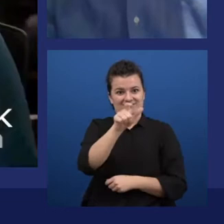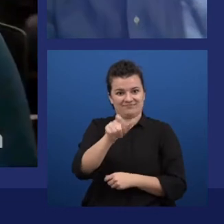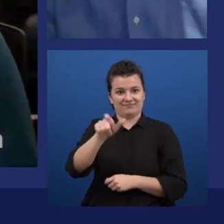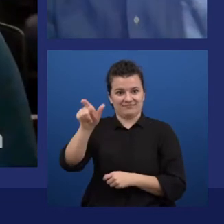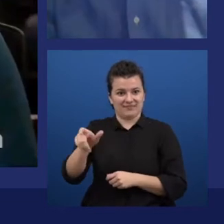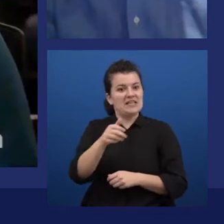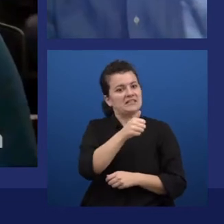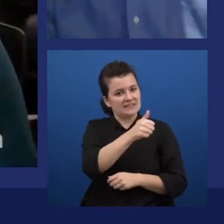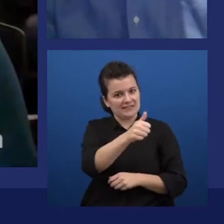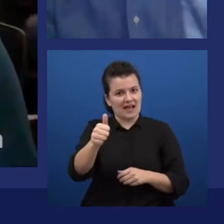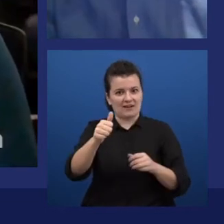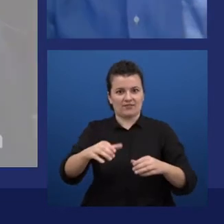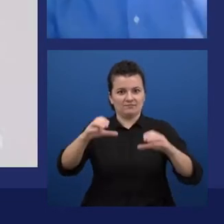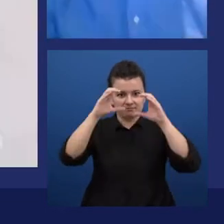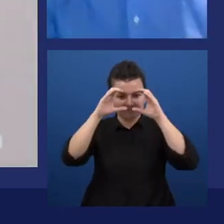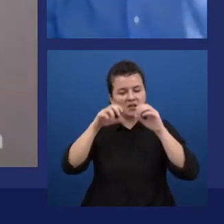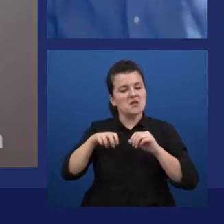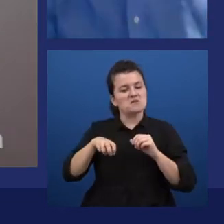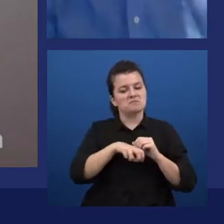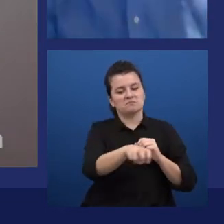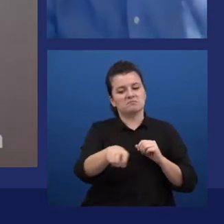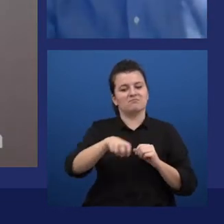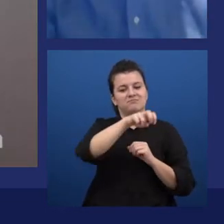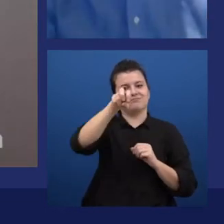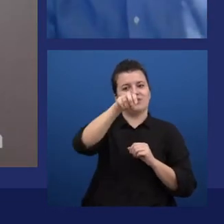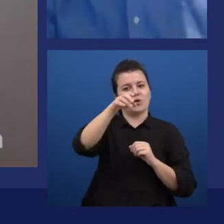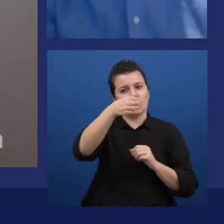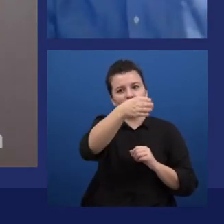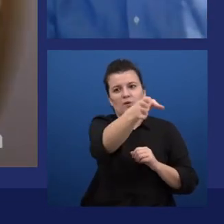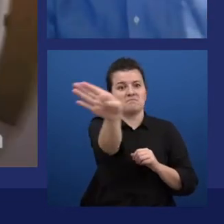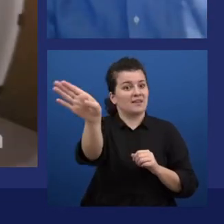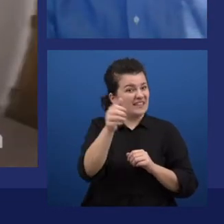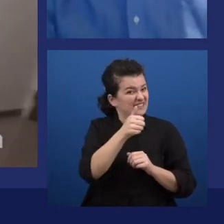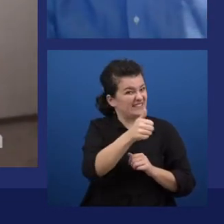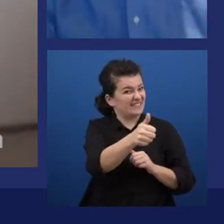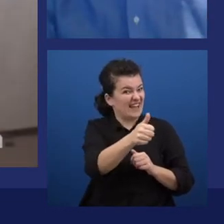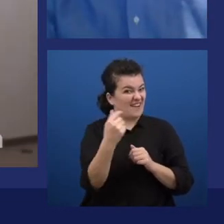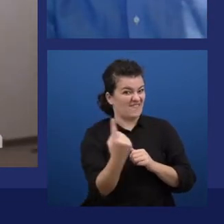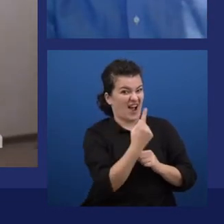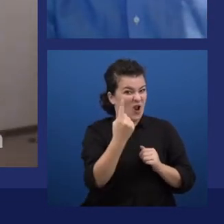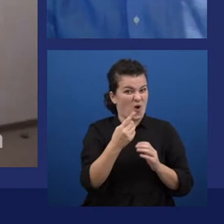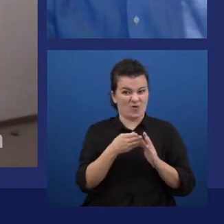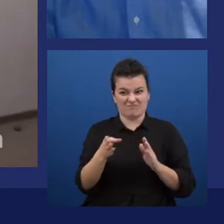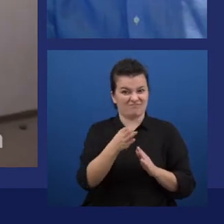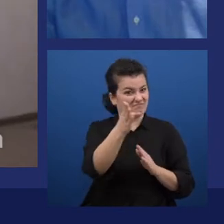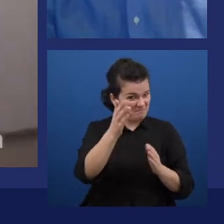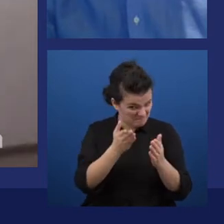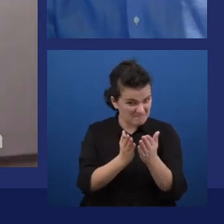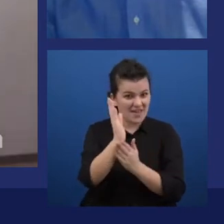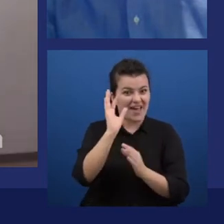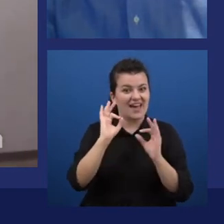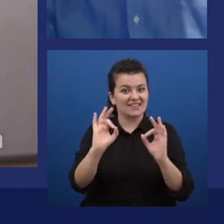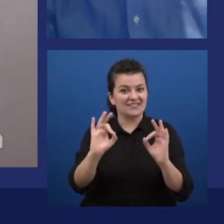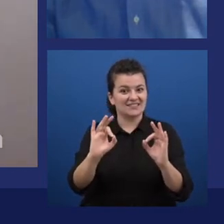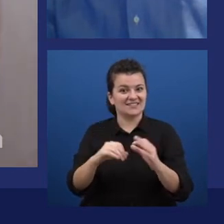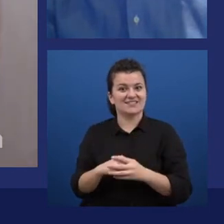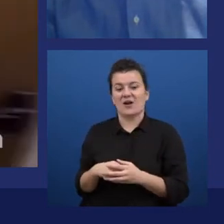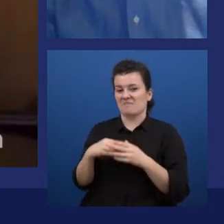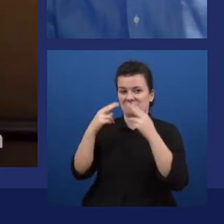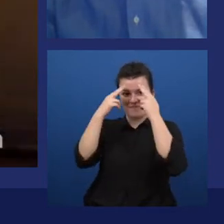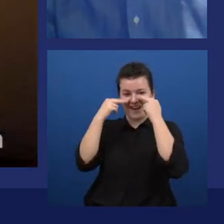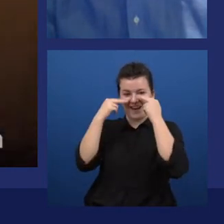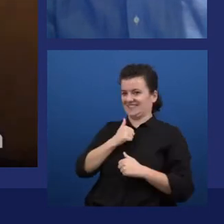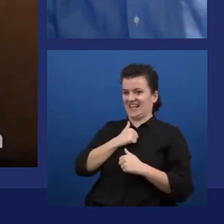the task to my second floor office the first round. It was very gratifying to see that the blind person could come to the lab, put on our